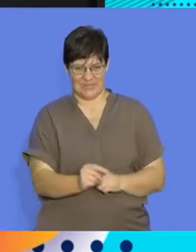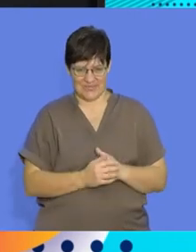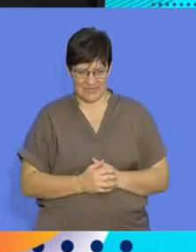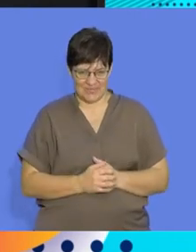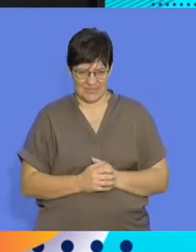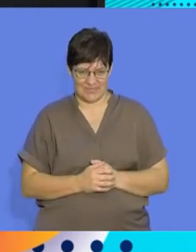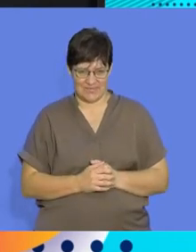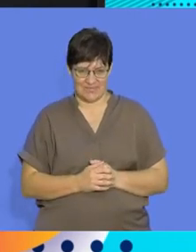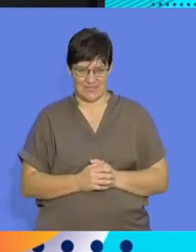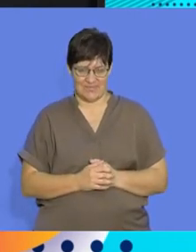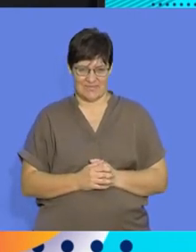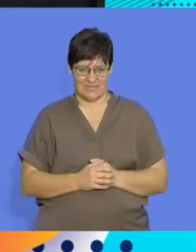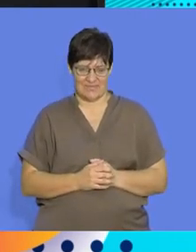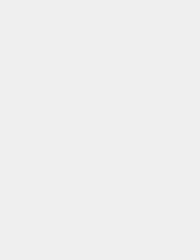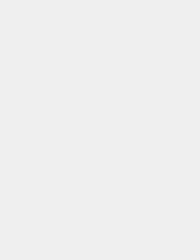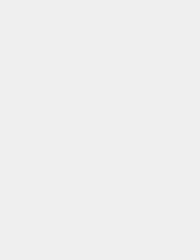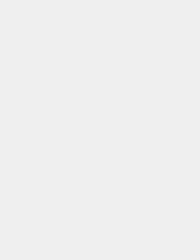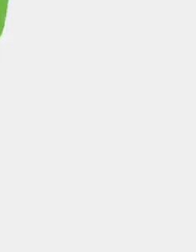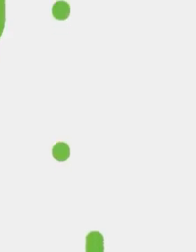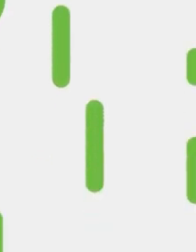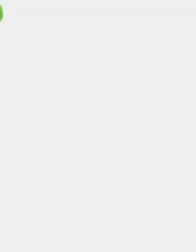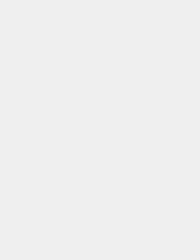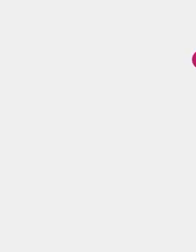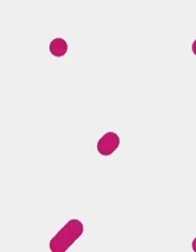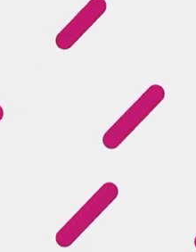see you back in a little break. Thank